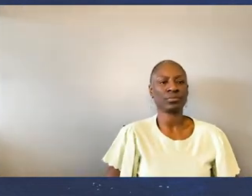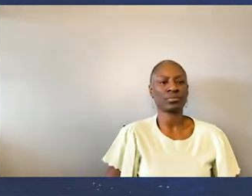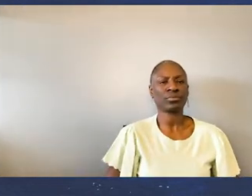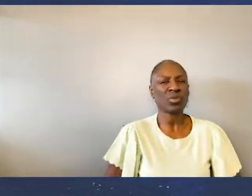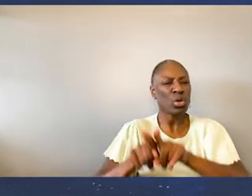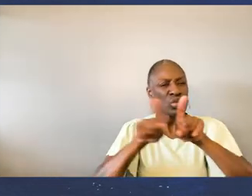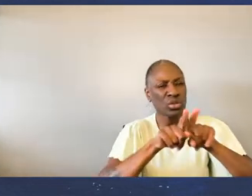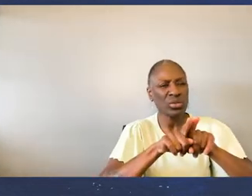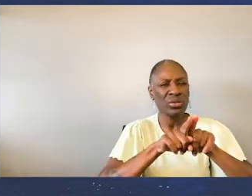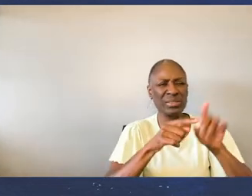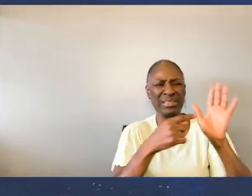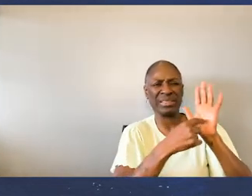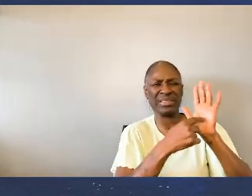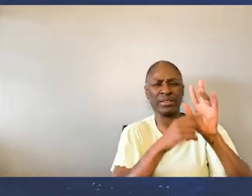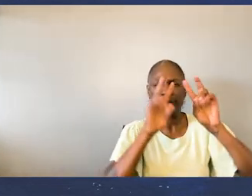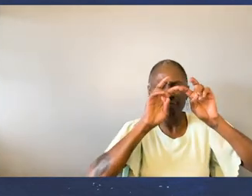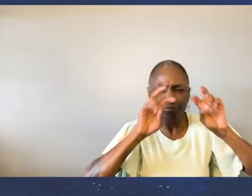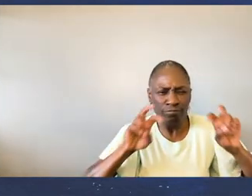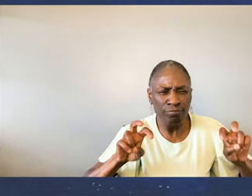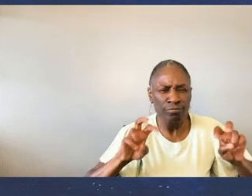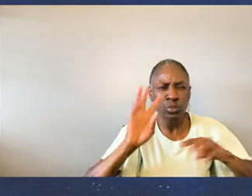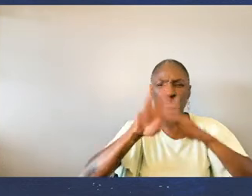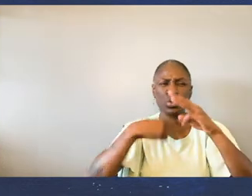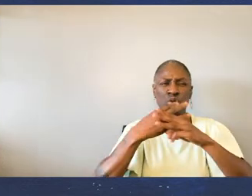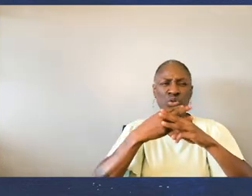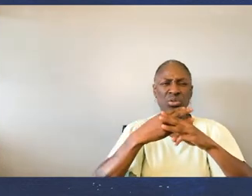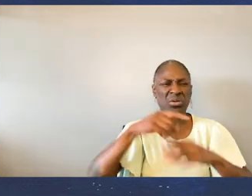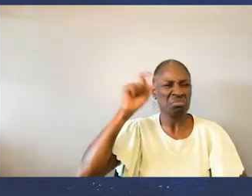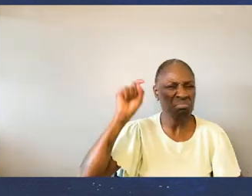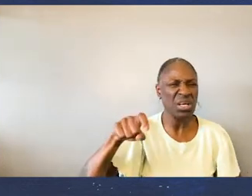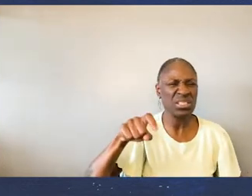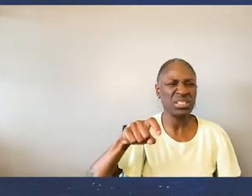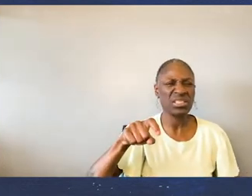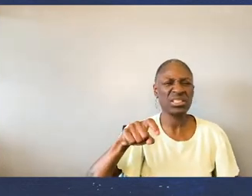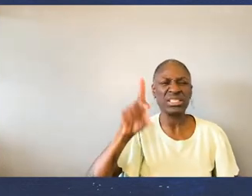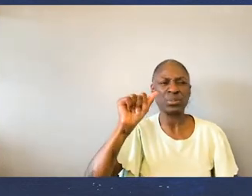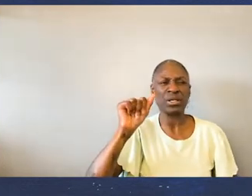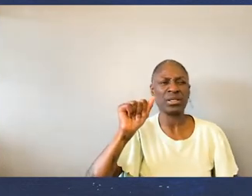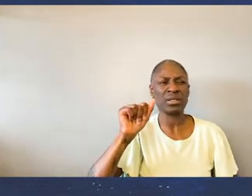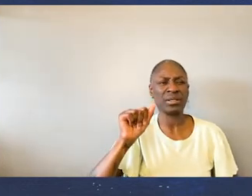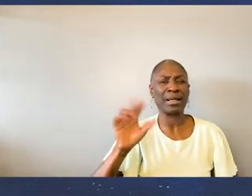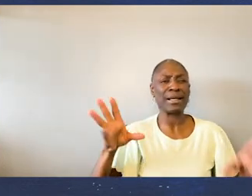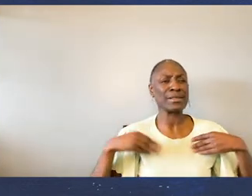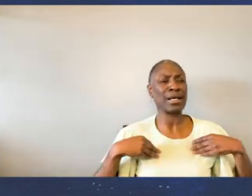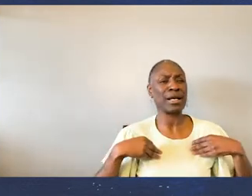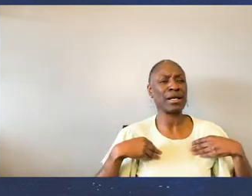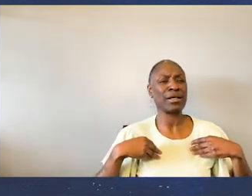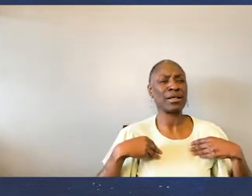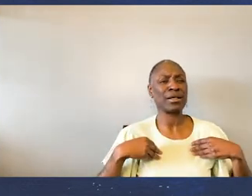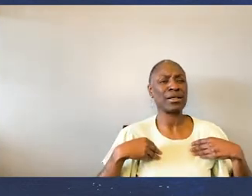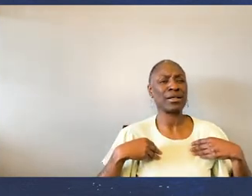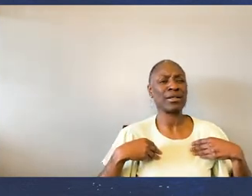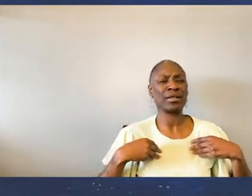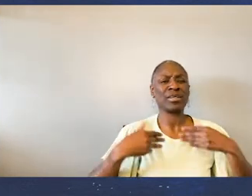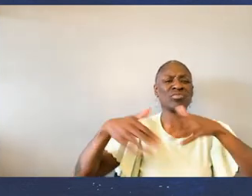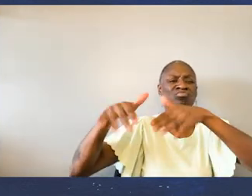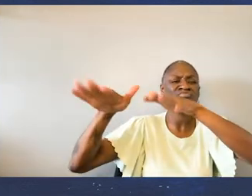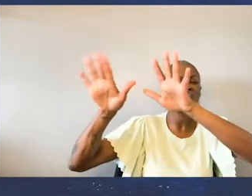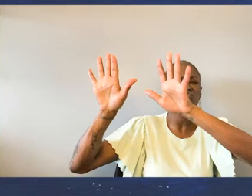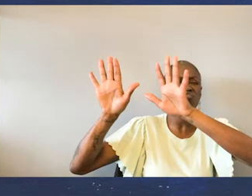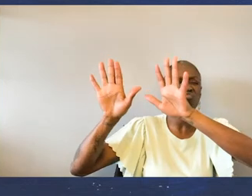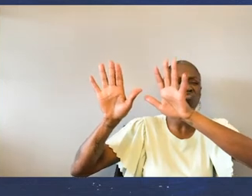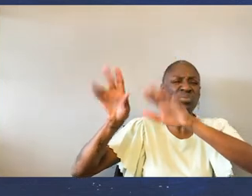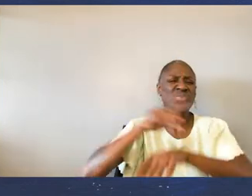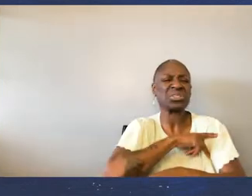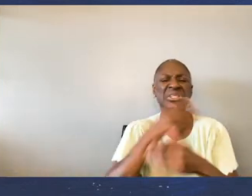US I am also critiquing The outside world's demand That disabled people Be acceptable